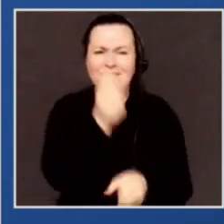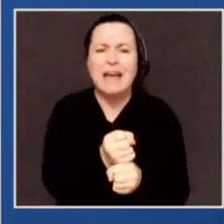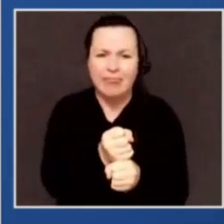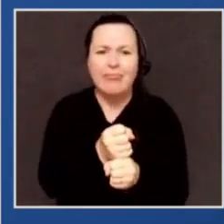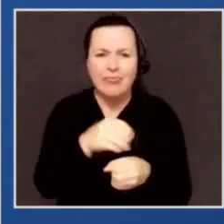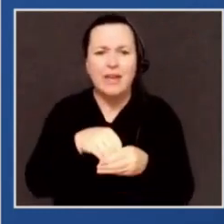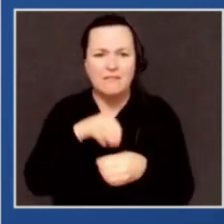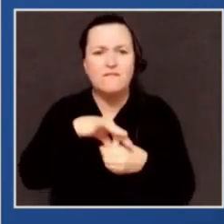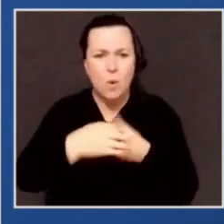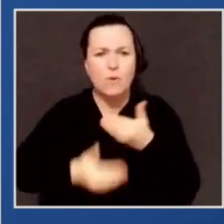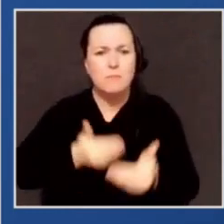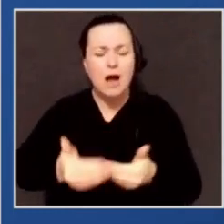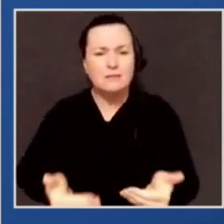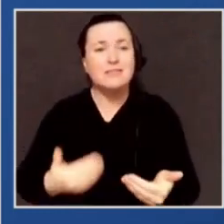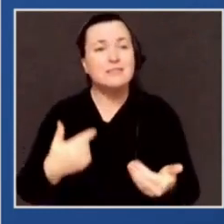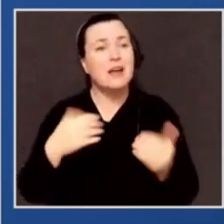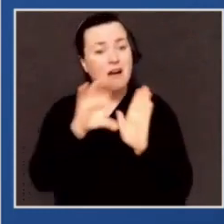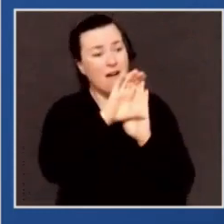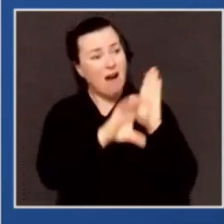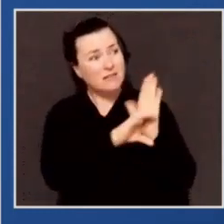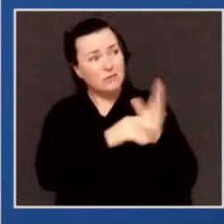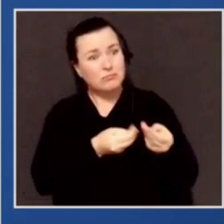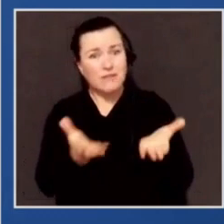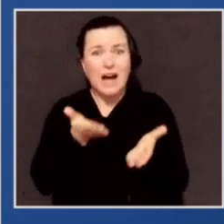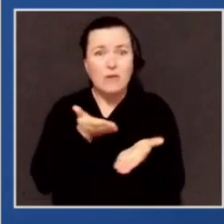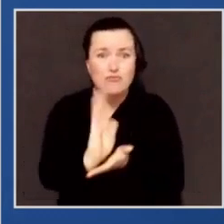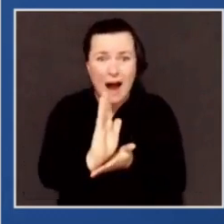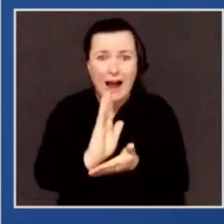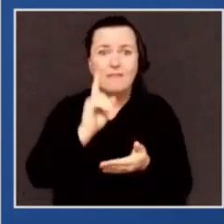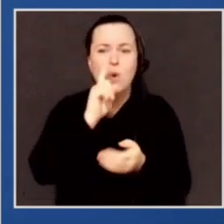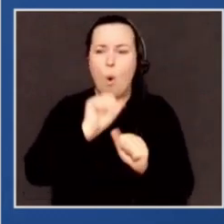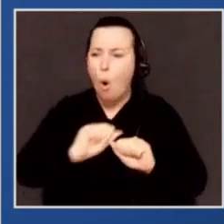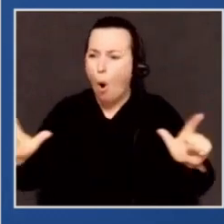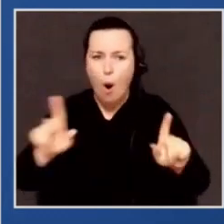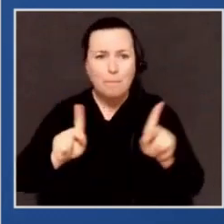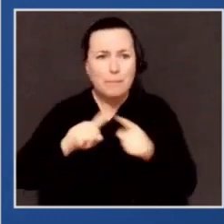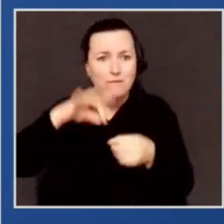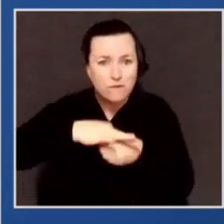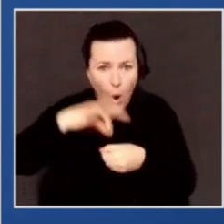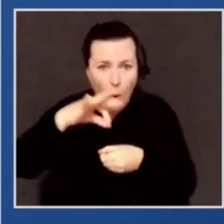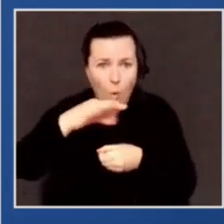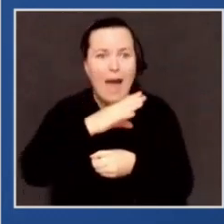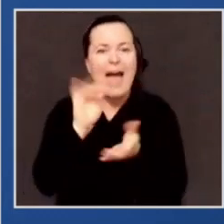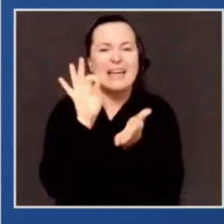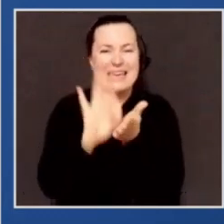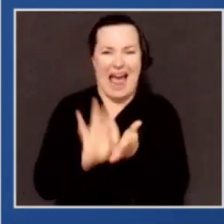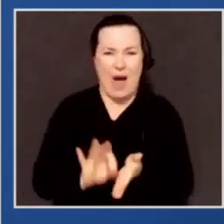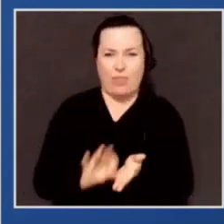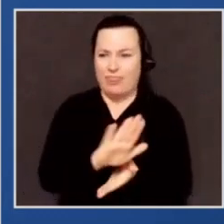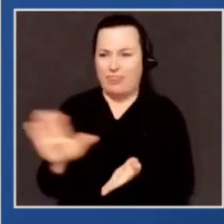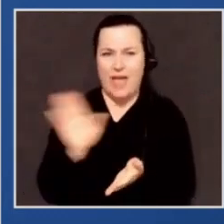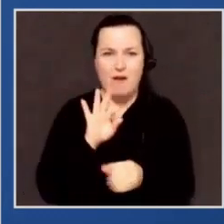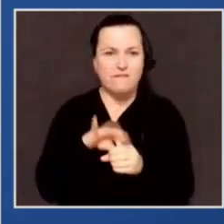right to lawfully cast their ballots and to have those ballots counted. And that proposition couldn't be more central